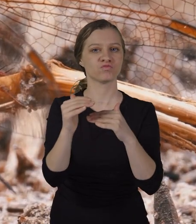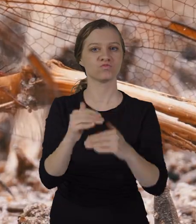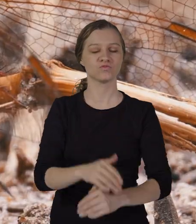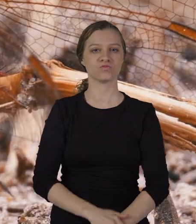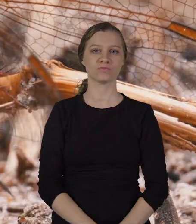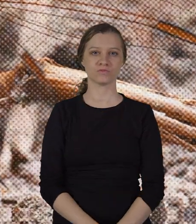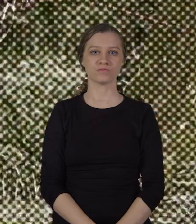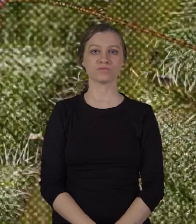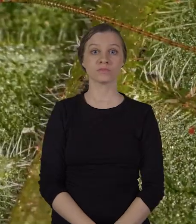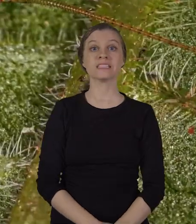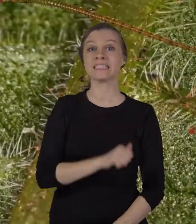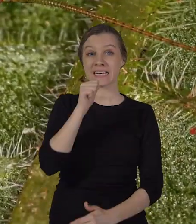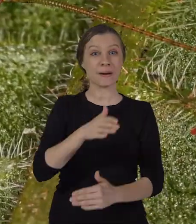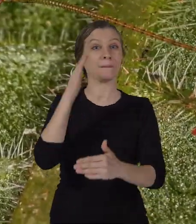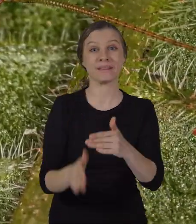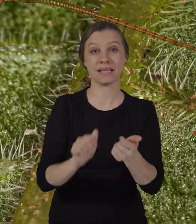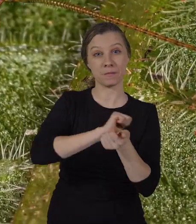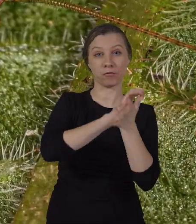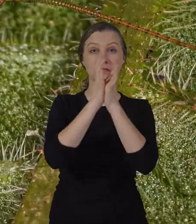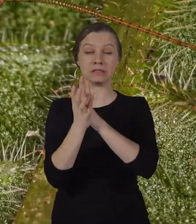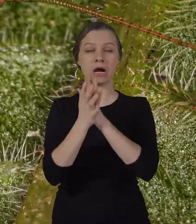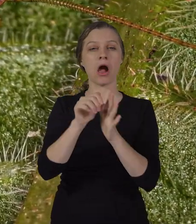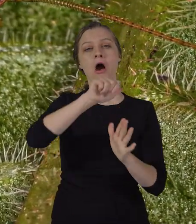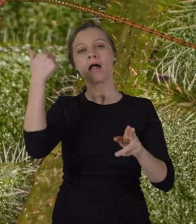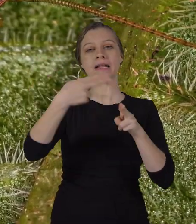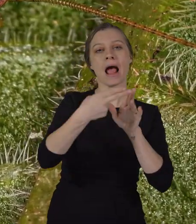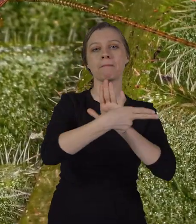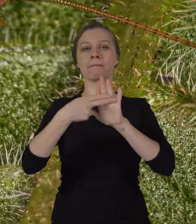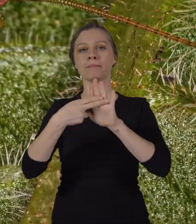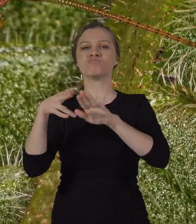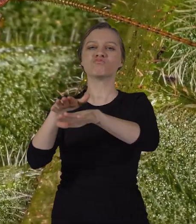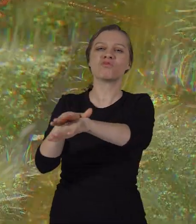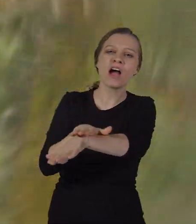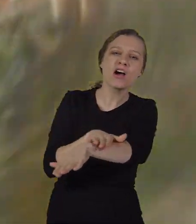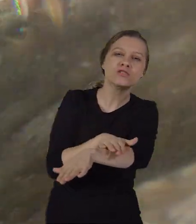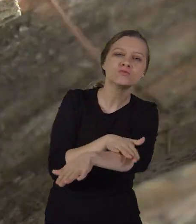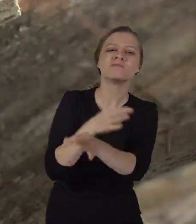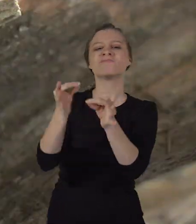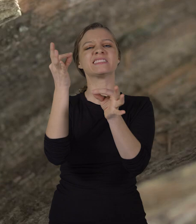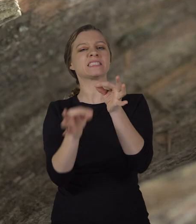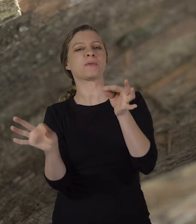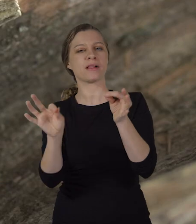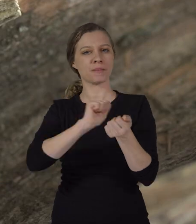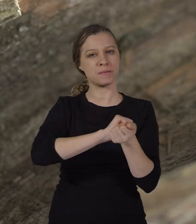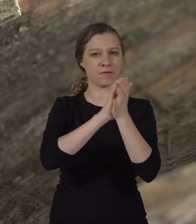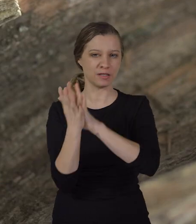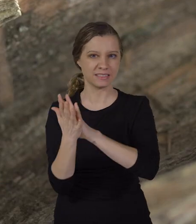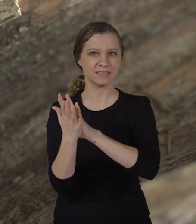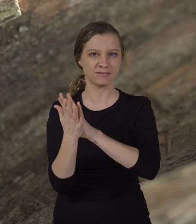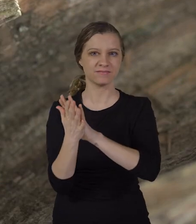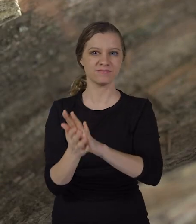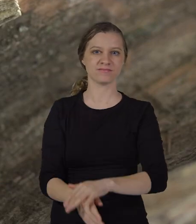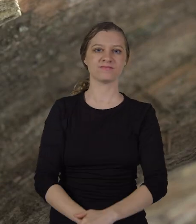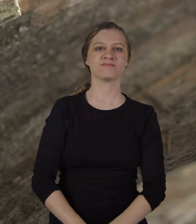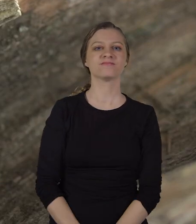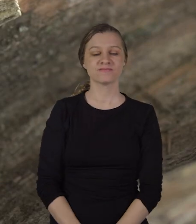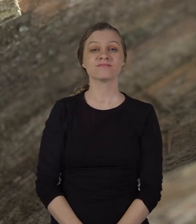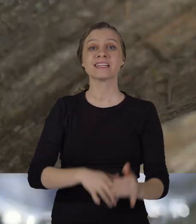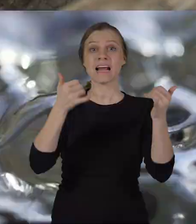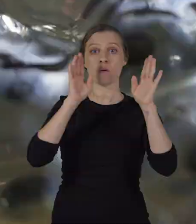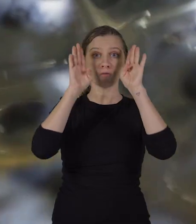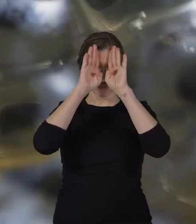three sometimes incomplete metamorphosis is called gradual or simple metamorphosis